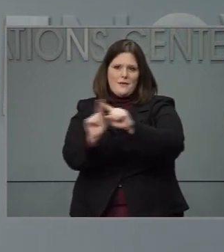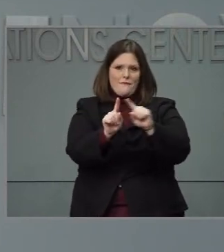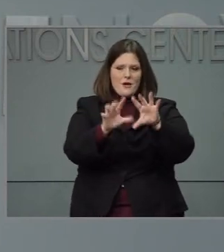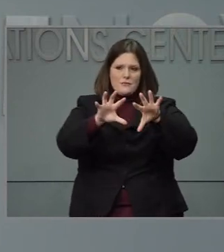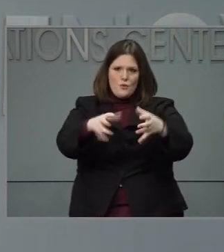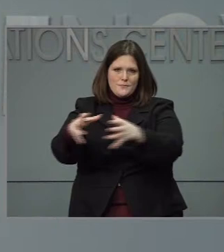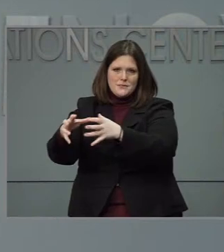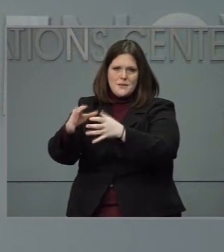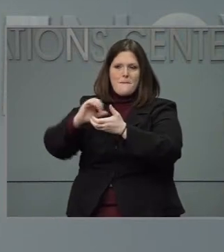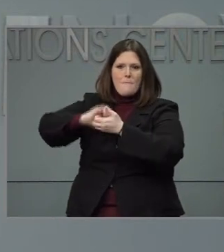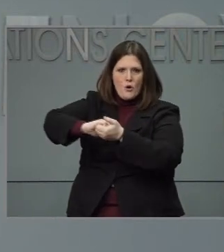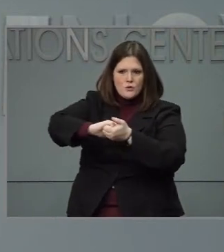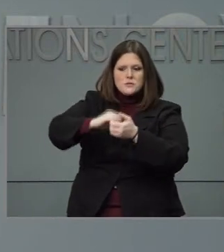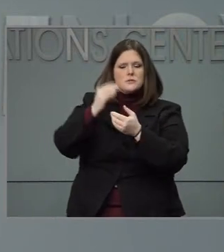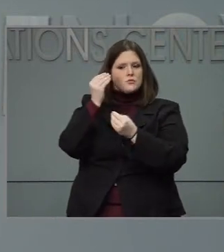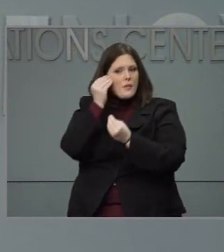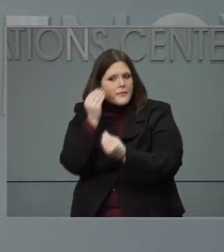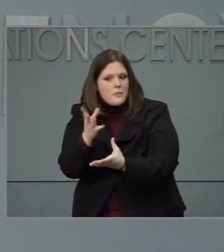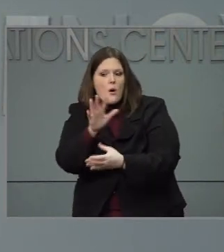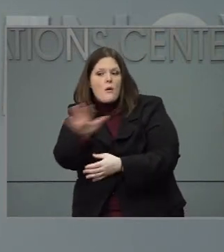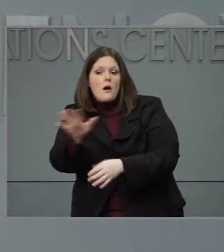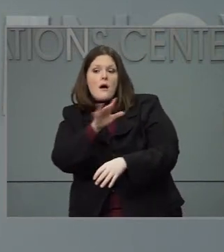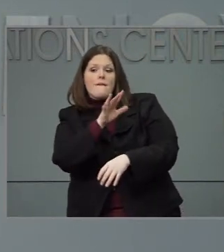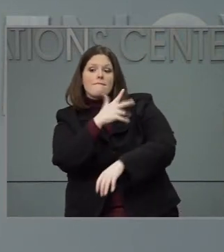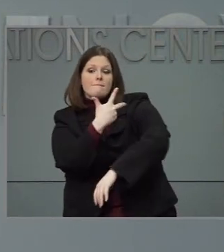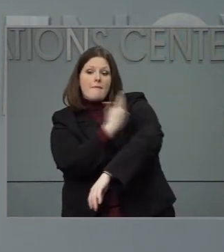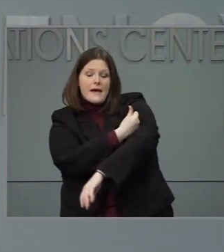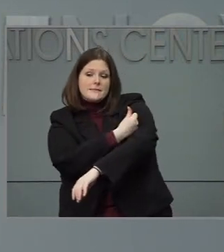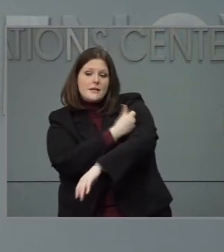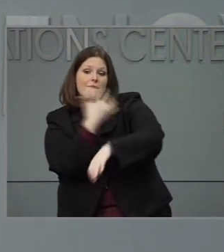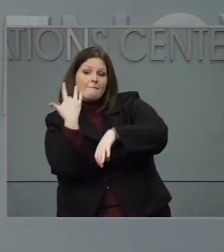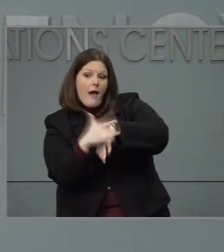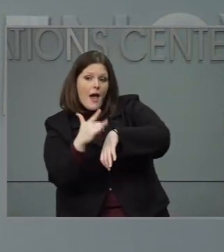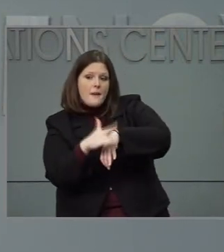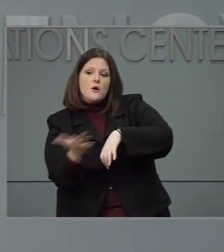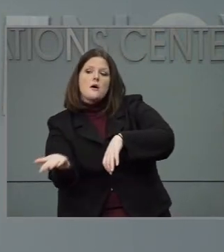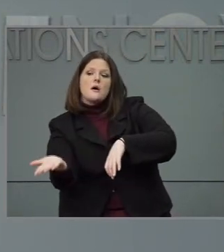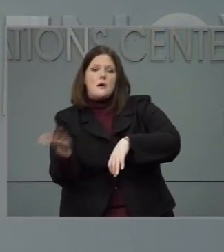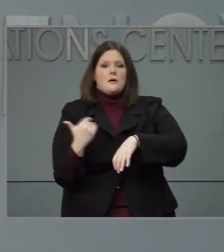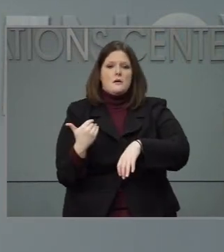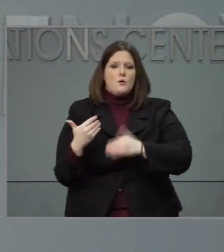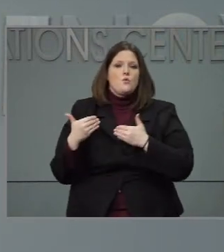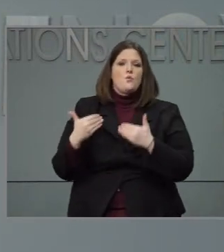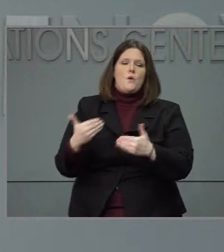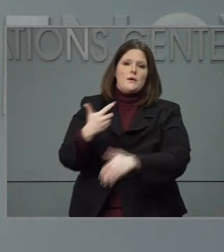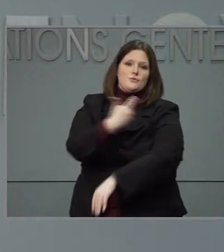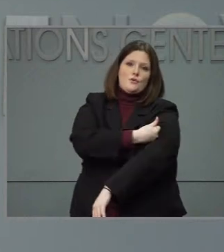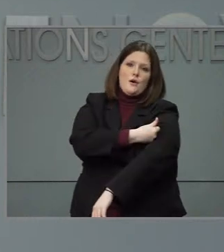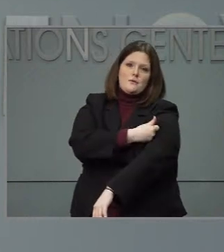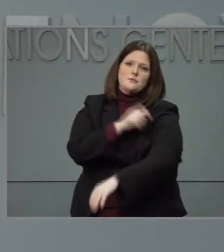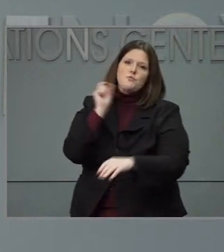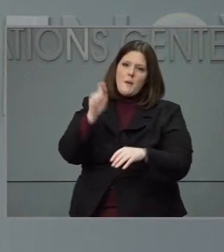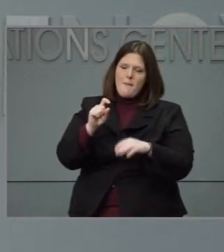the availability of vaccines and when it is their spot in line that they come take their shot. Thanks.